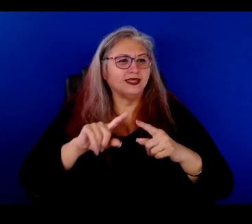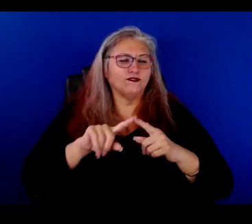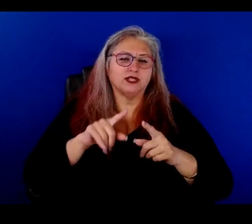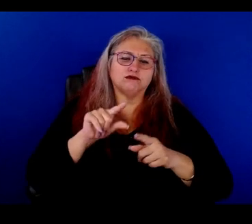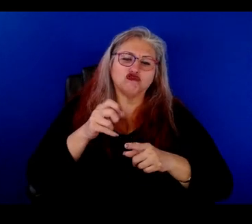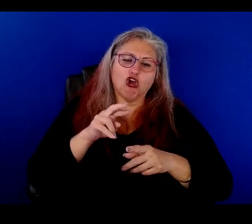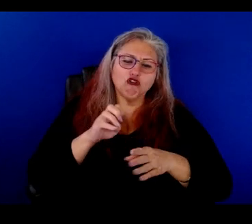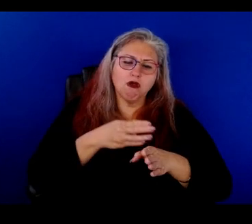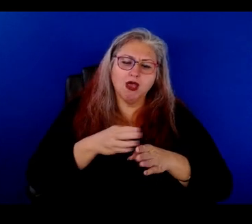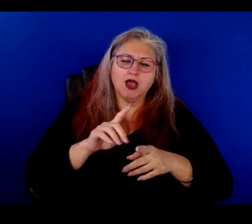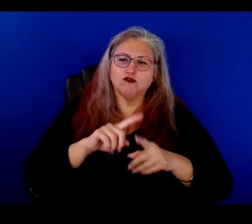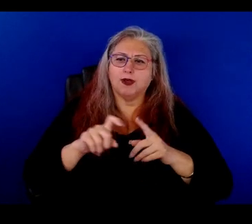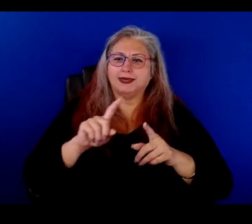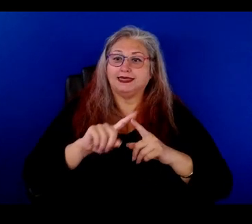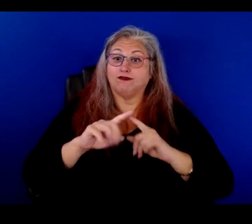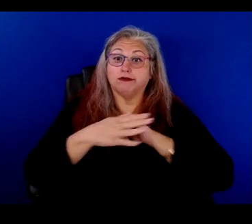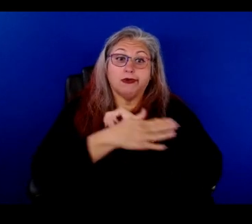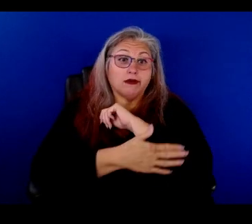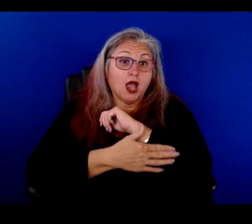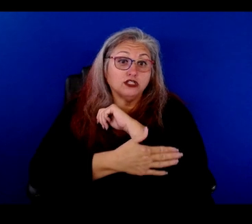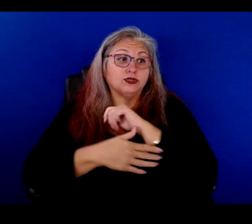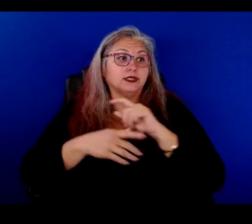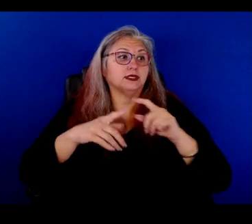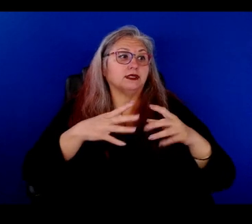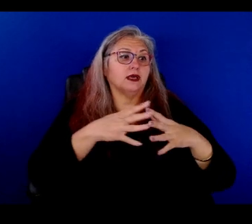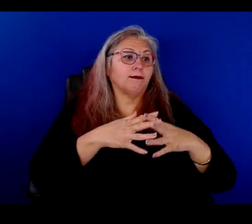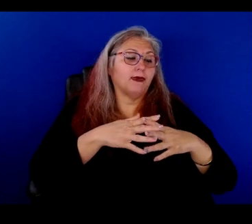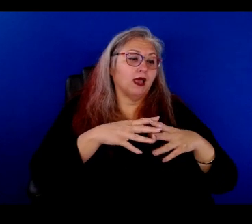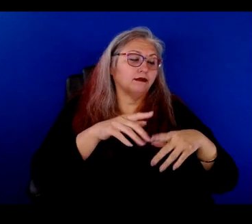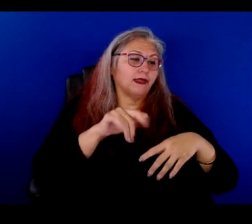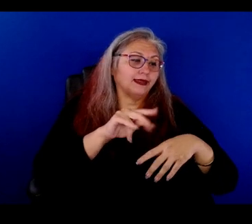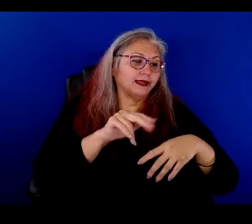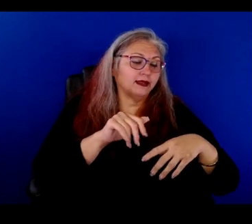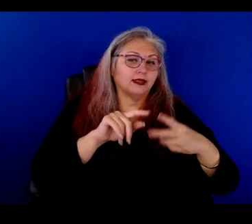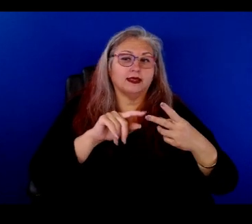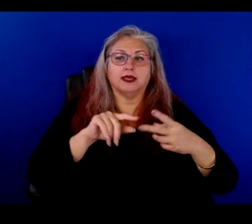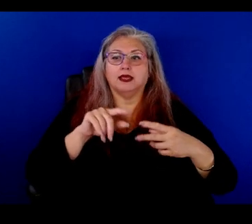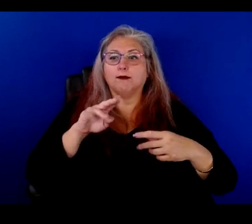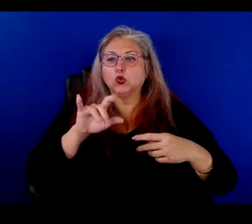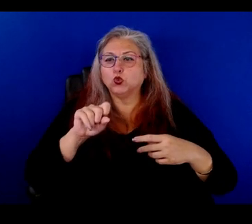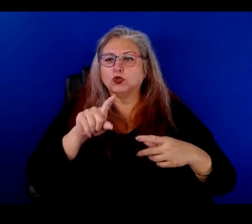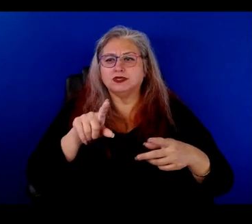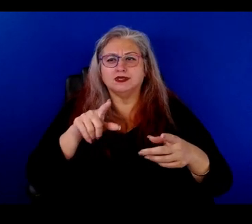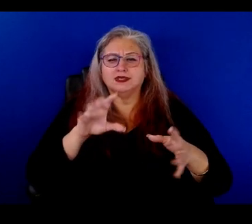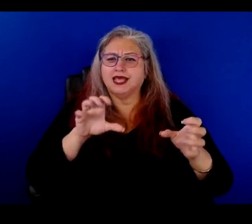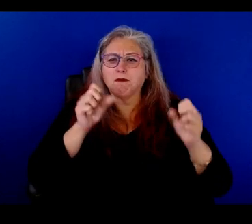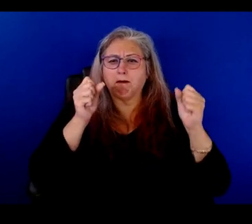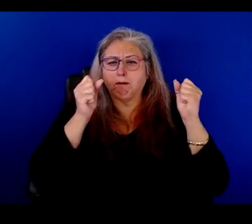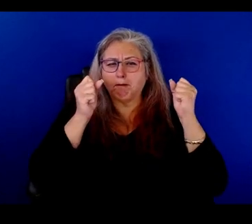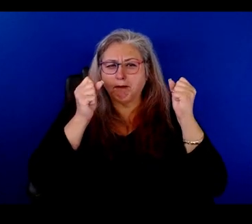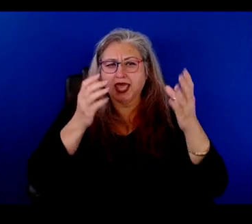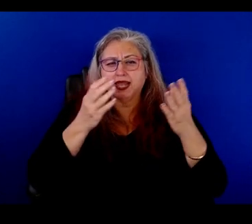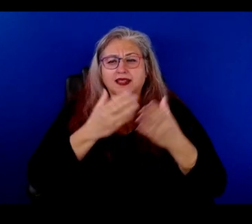of music from different countries and America Latina, you know, blues. mean, it's like you have done so many things.